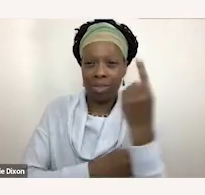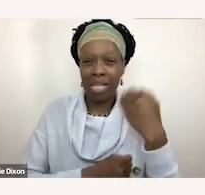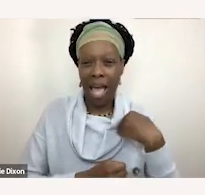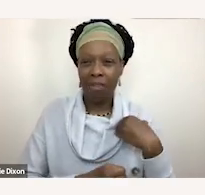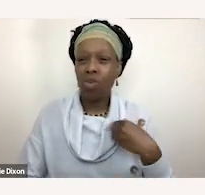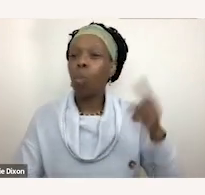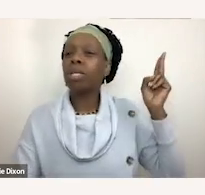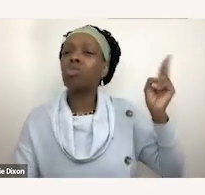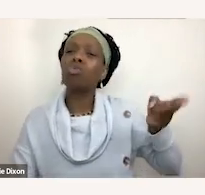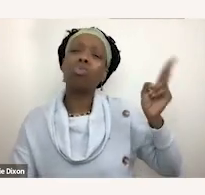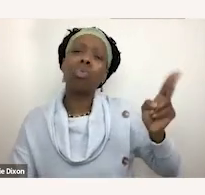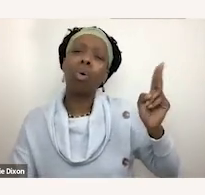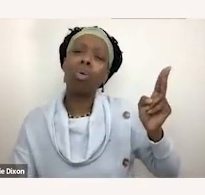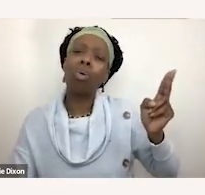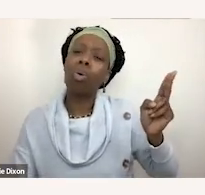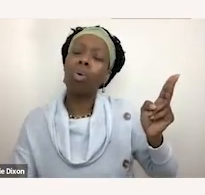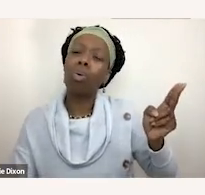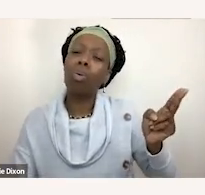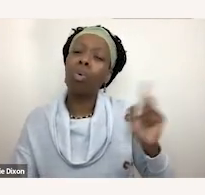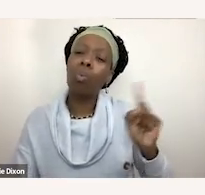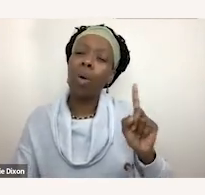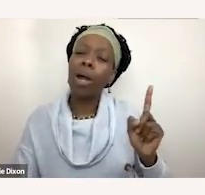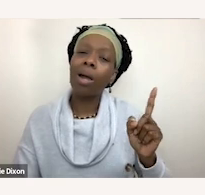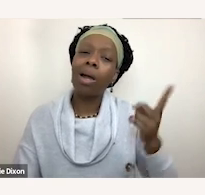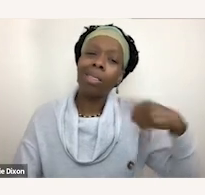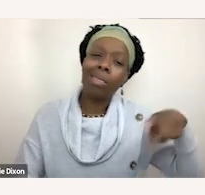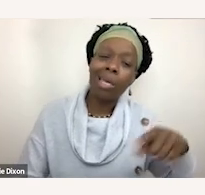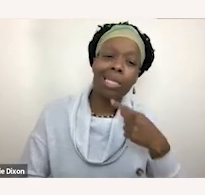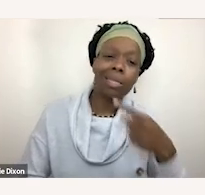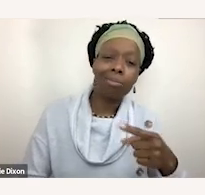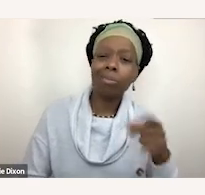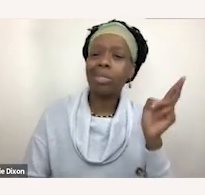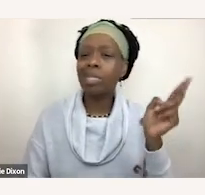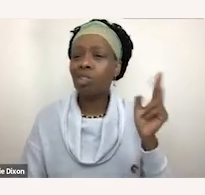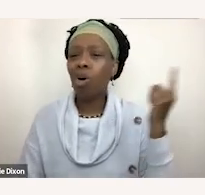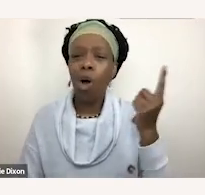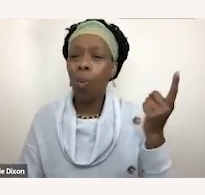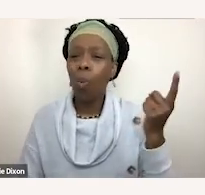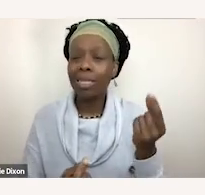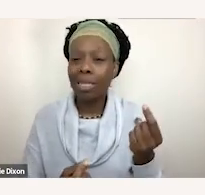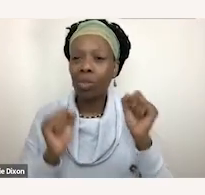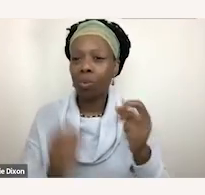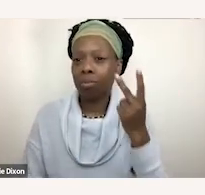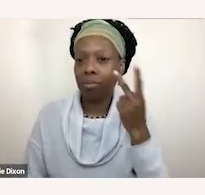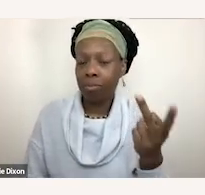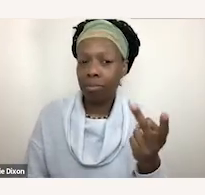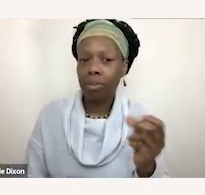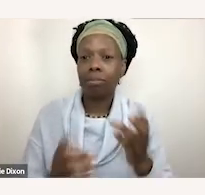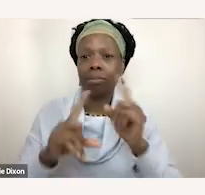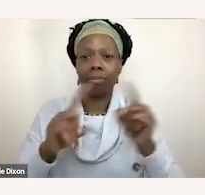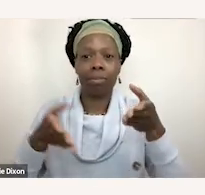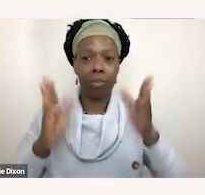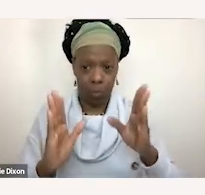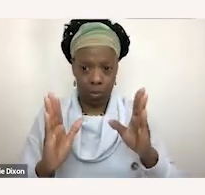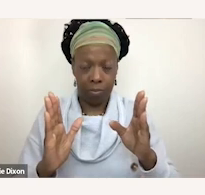piece of where institutionalization is is still being seen and that can sort of be seen in in lots of different ways so